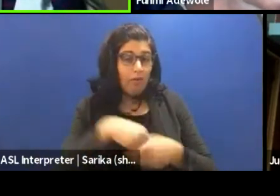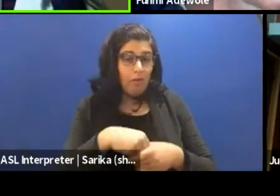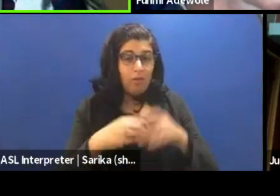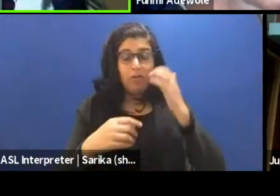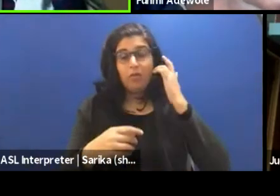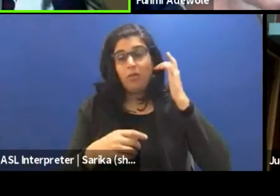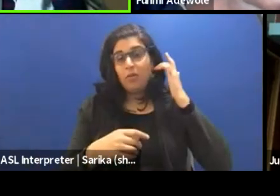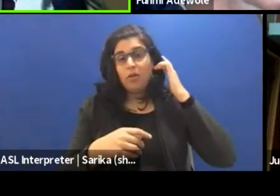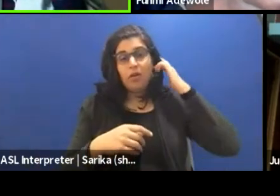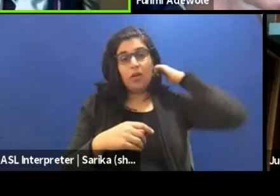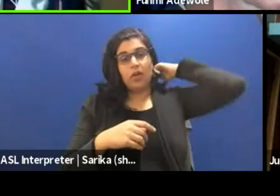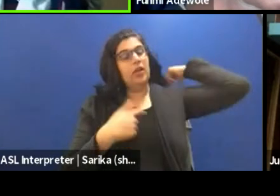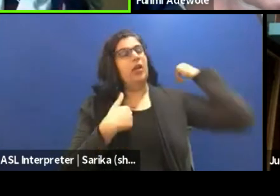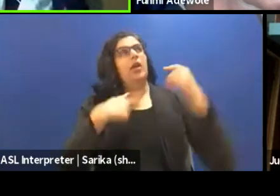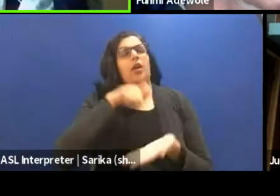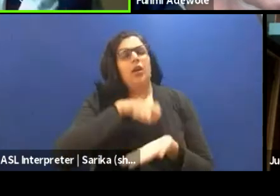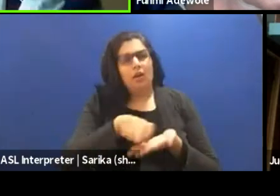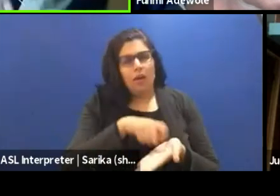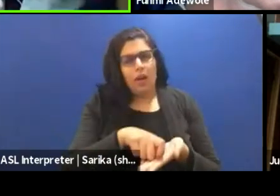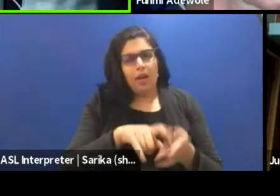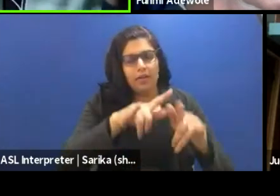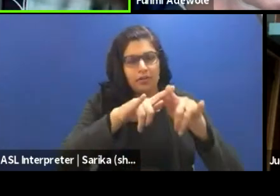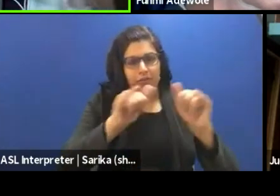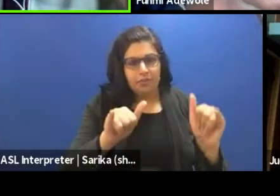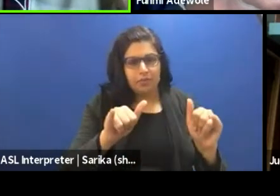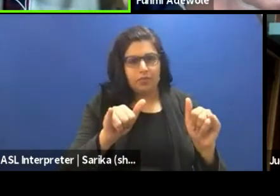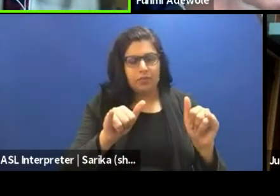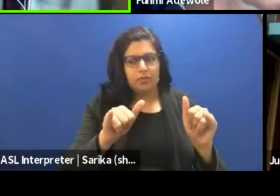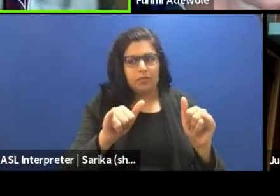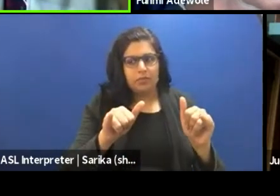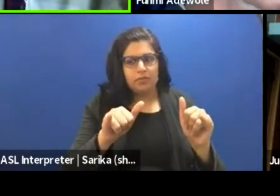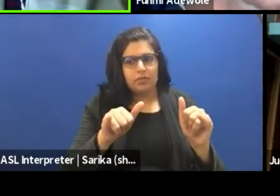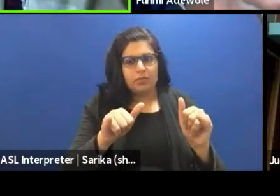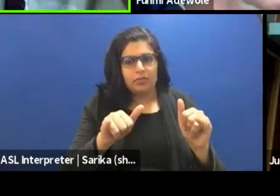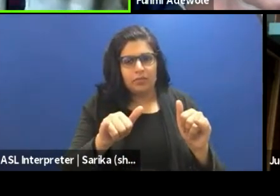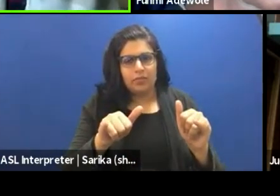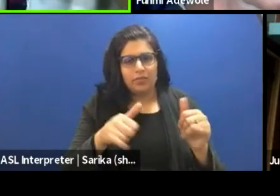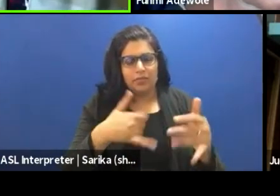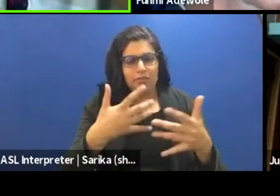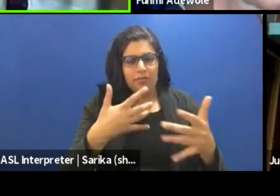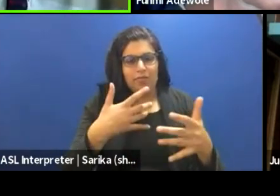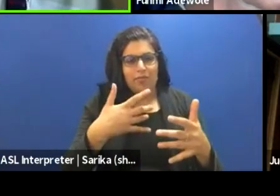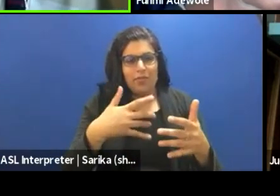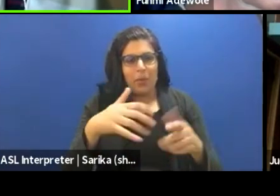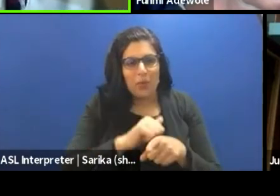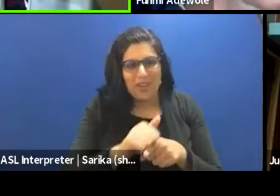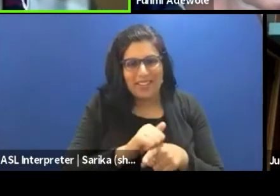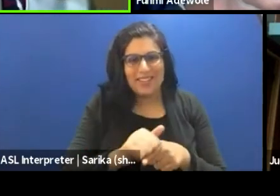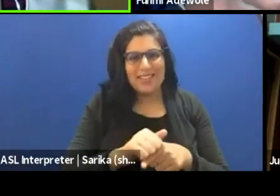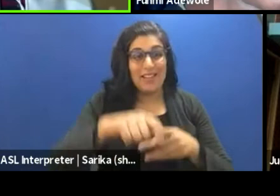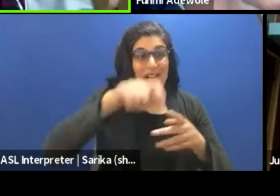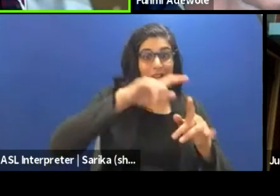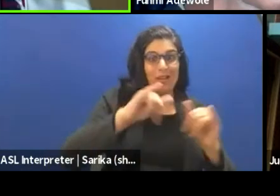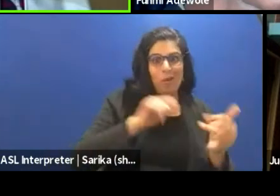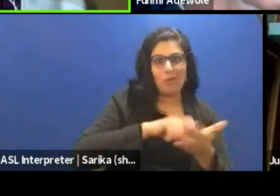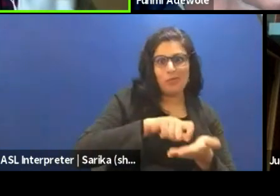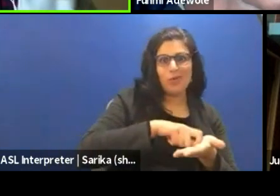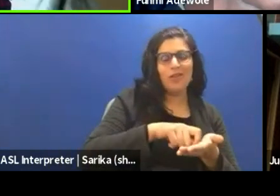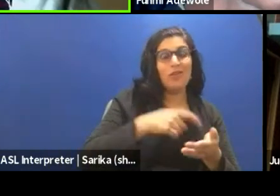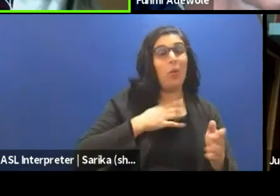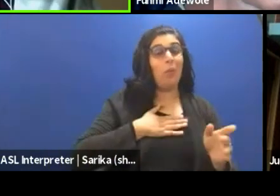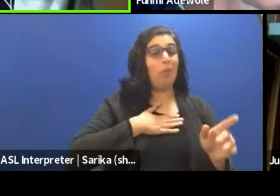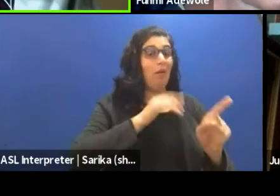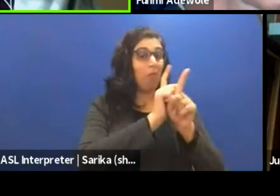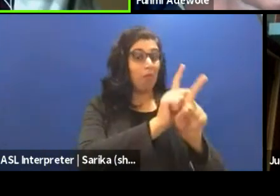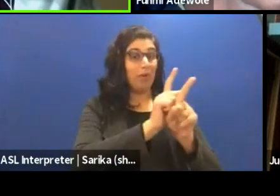writing it as I was, you know, rehearsing it. And so my mentor at the